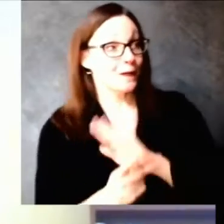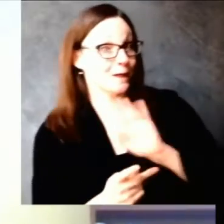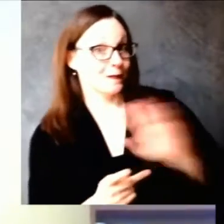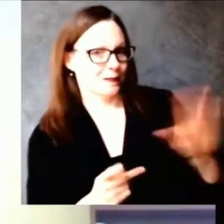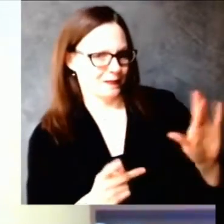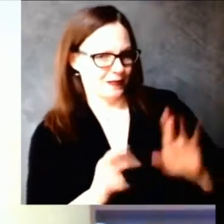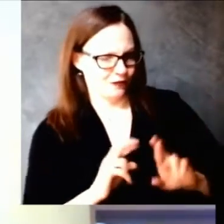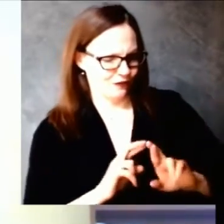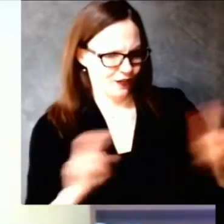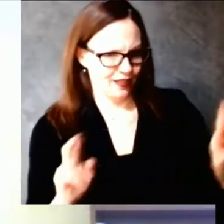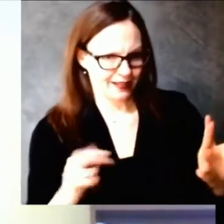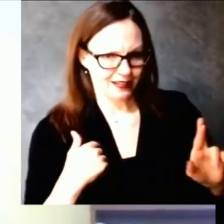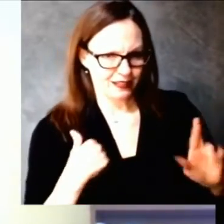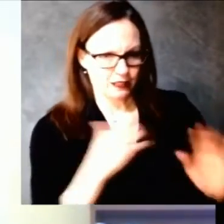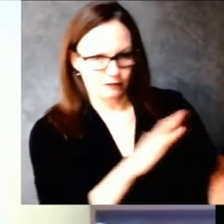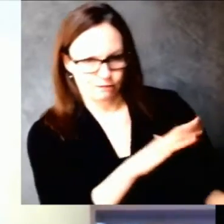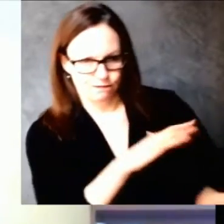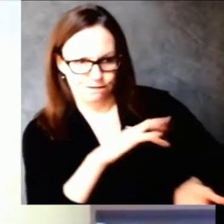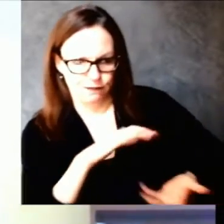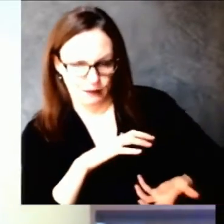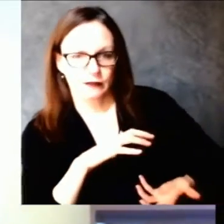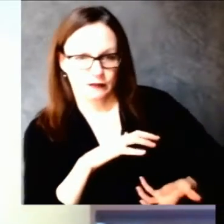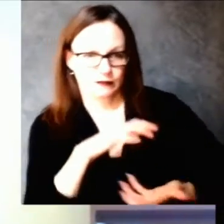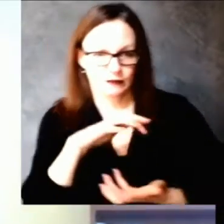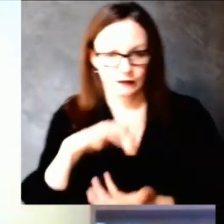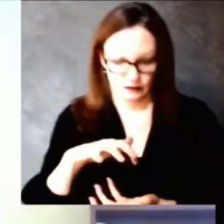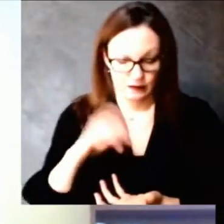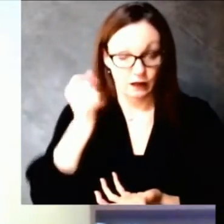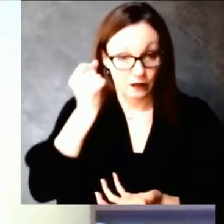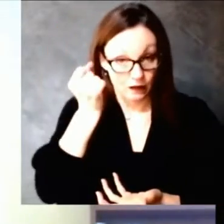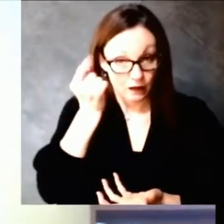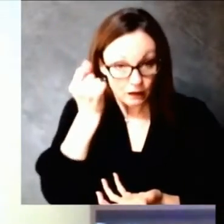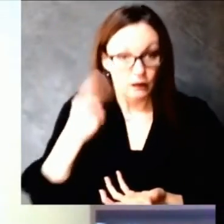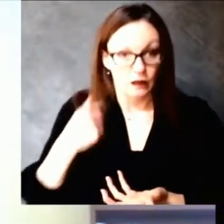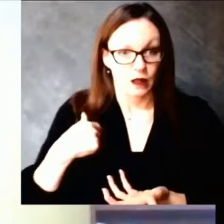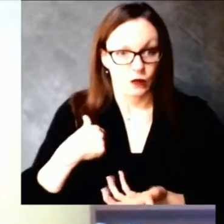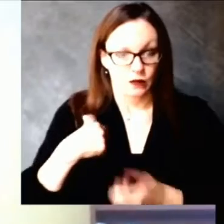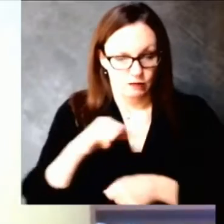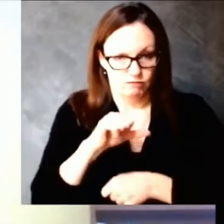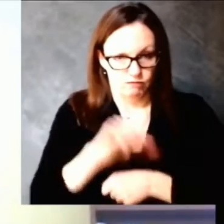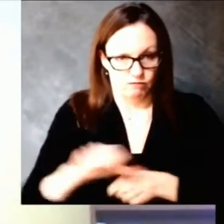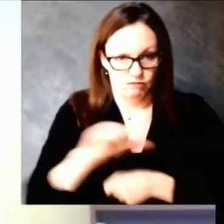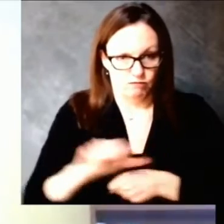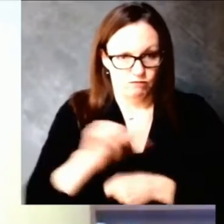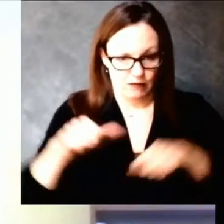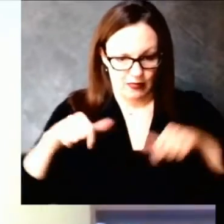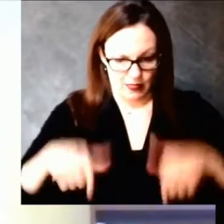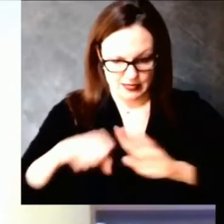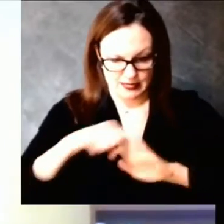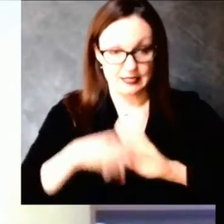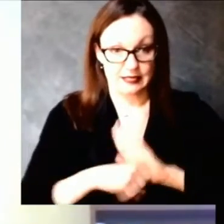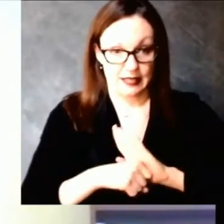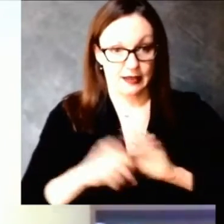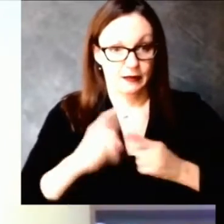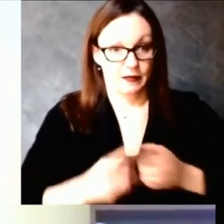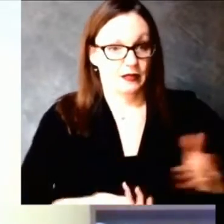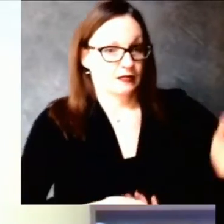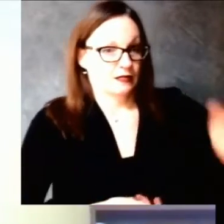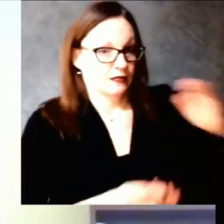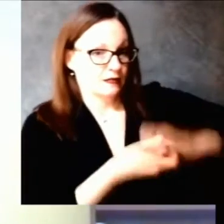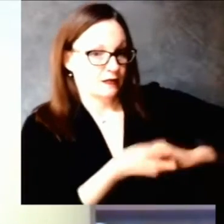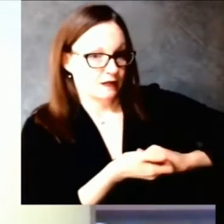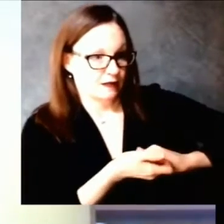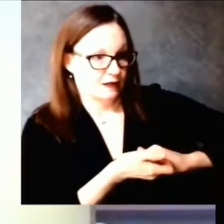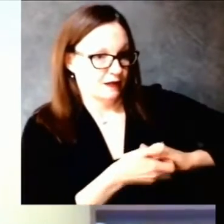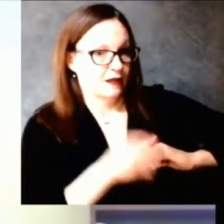ours is Walgreens, who will be receiving, in our case, about 18,000 doses of vaccine that will be